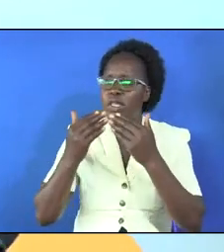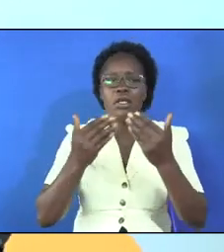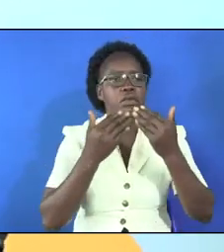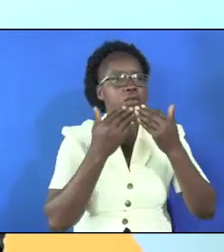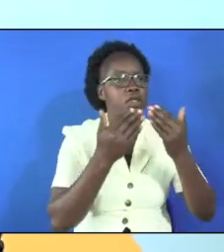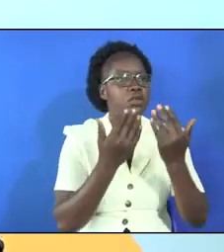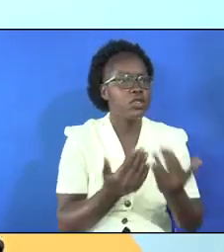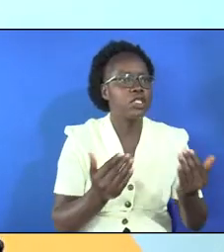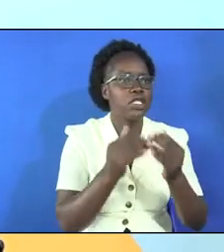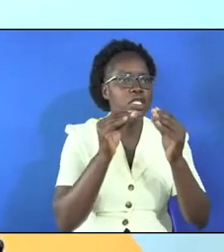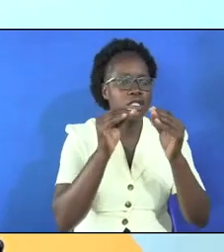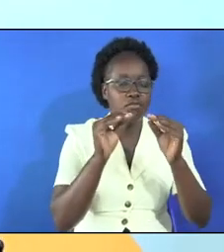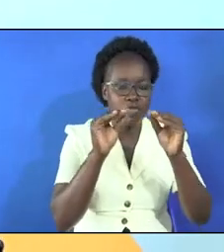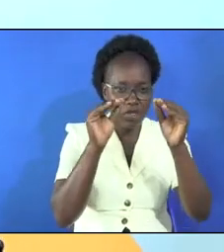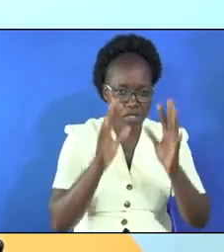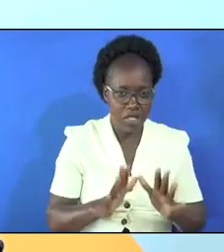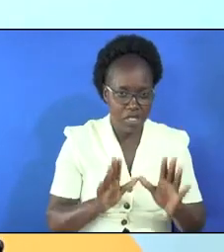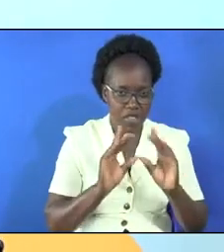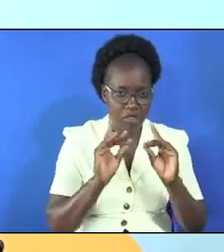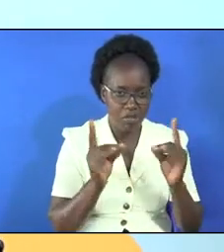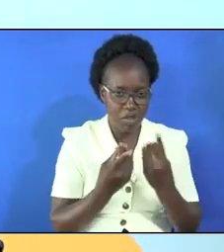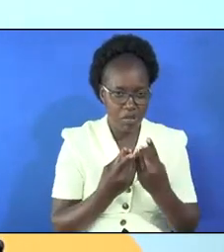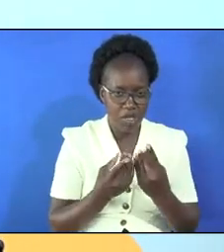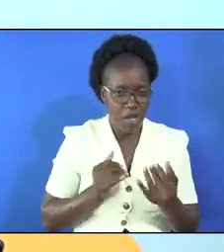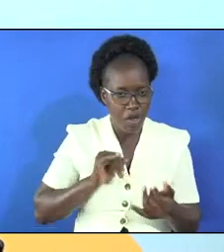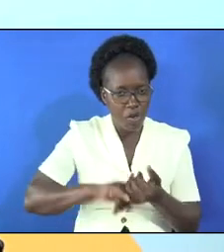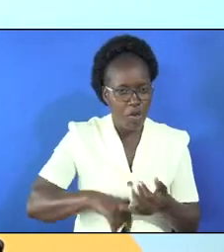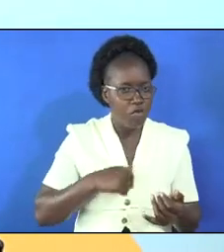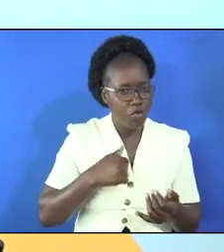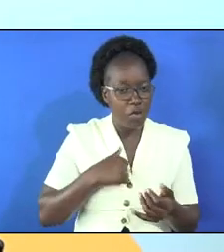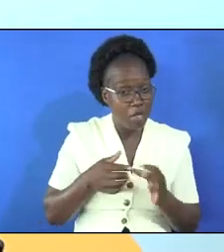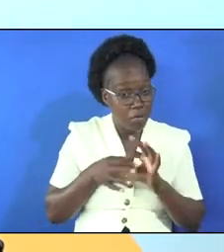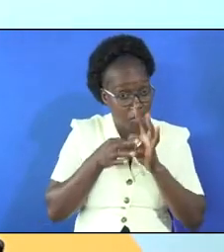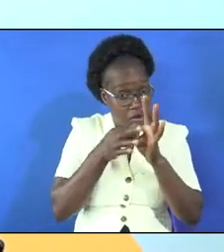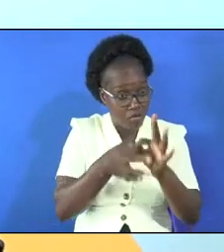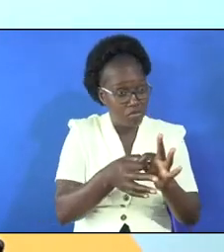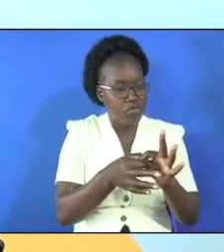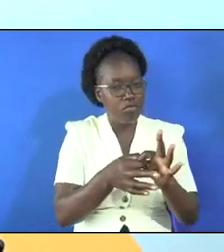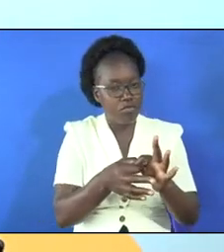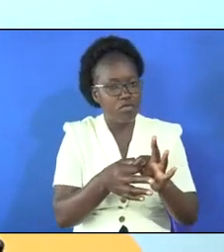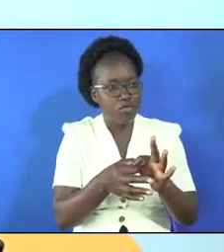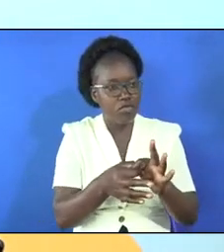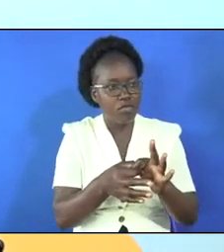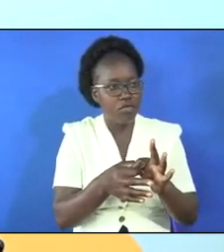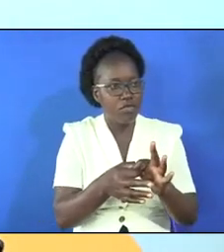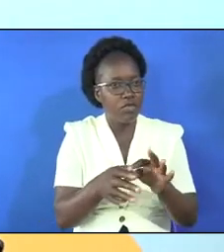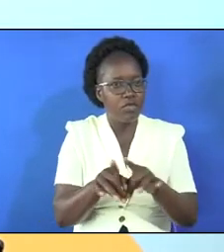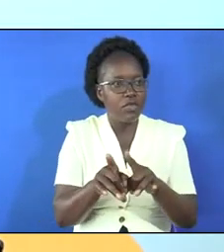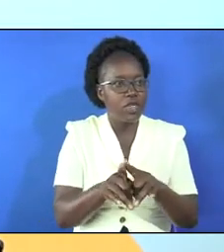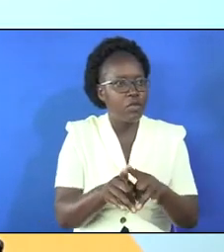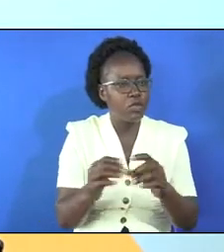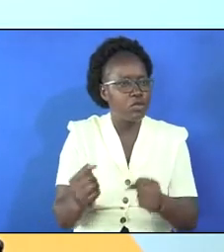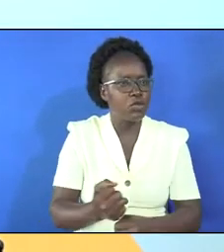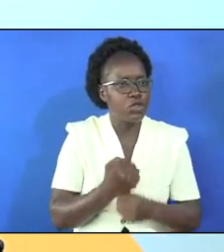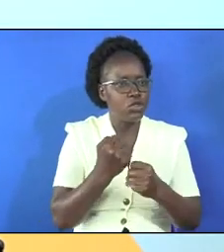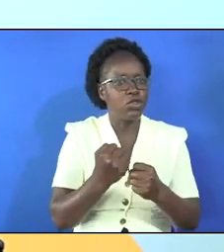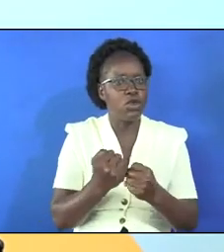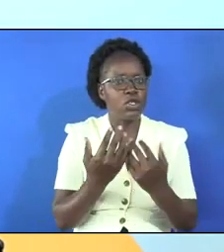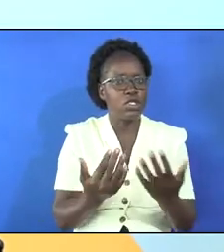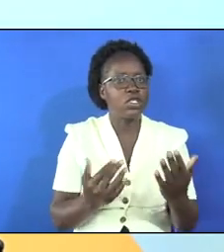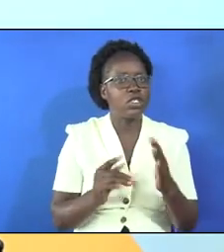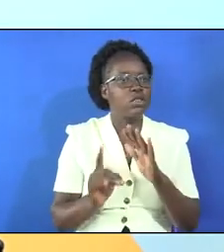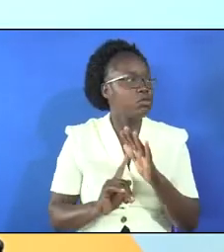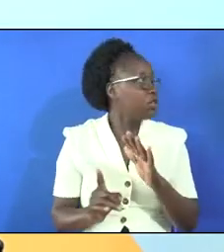children children ministry department my wife belongs there I am also a very strong children